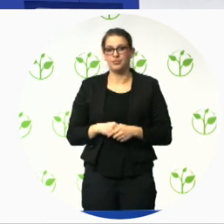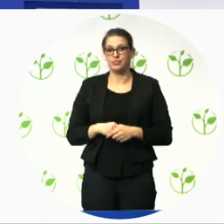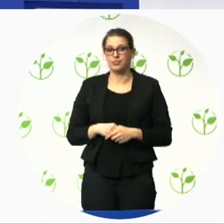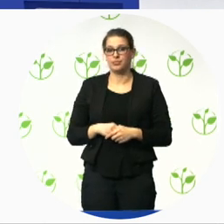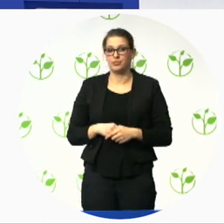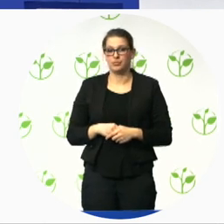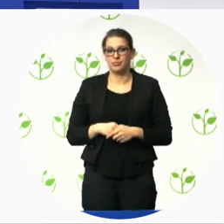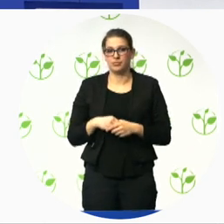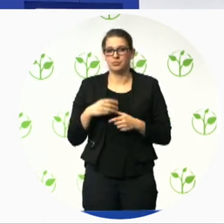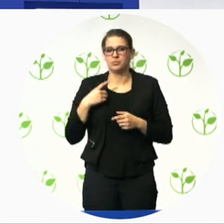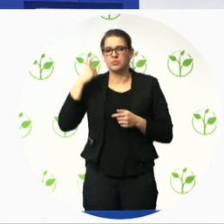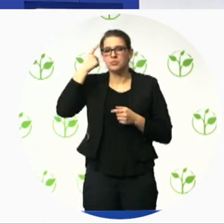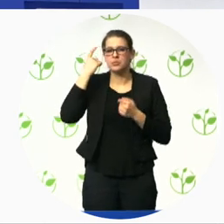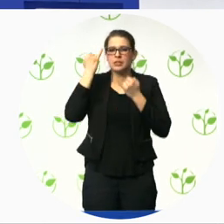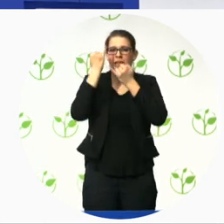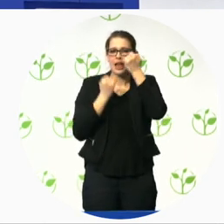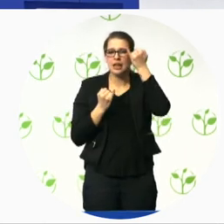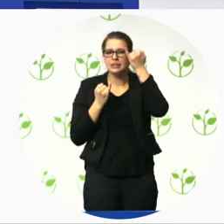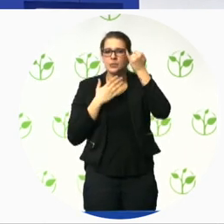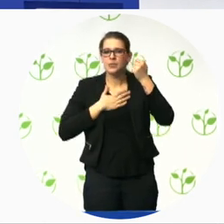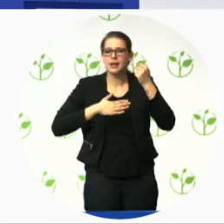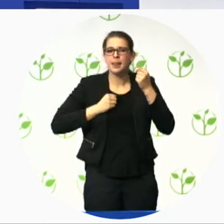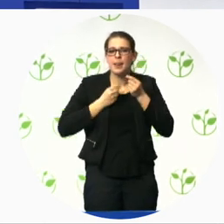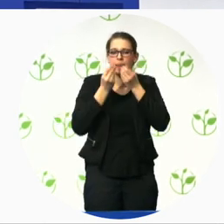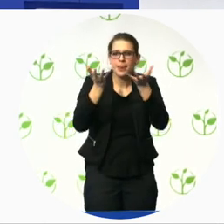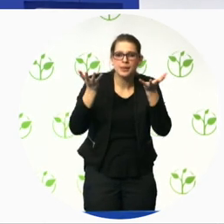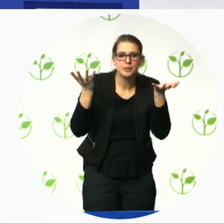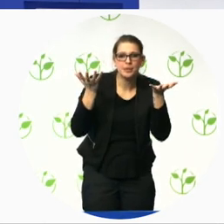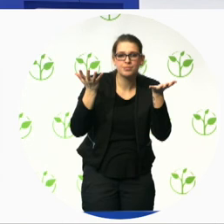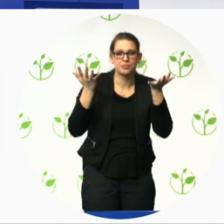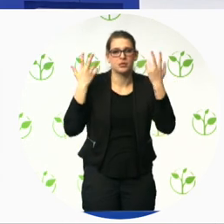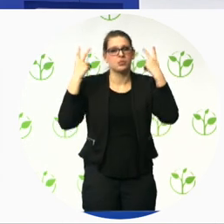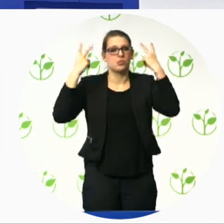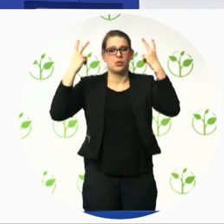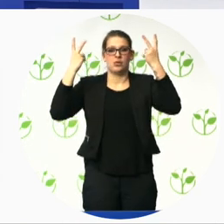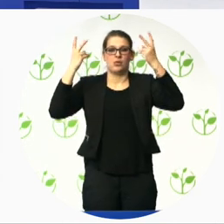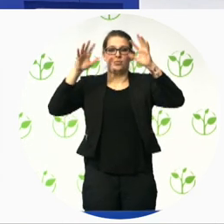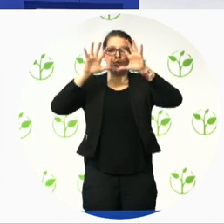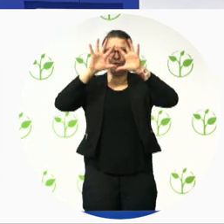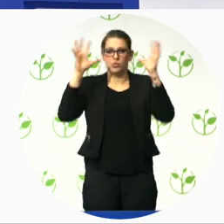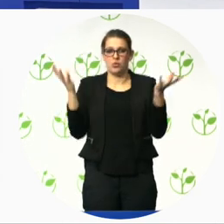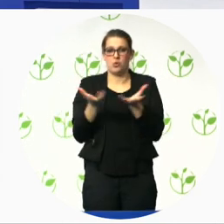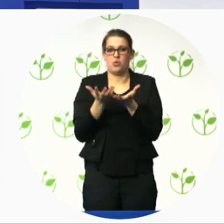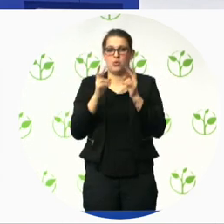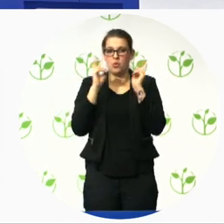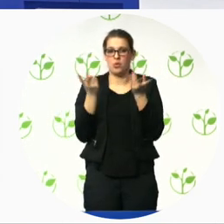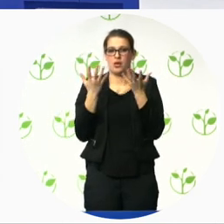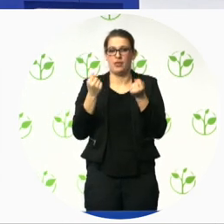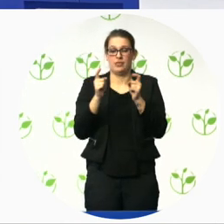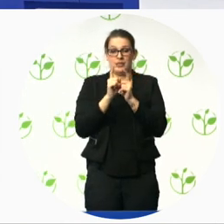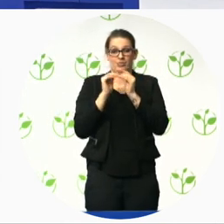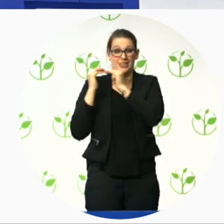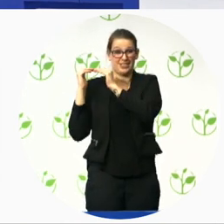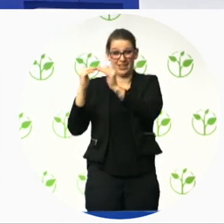across the world have got different implications in the US in Canada they tend to have mandatory to be mandatory rules